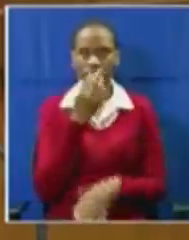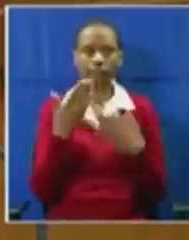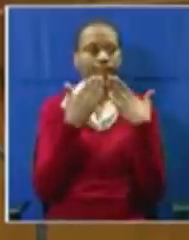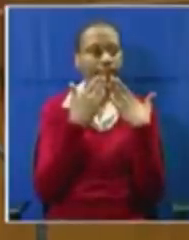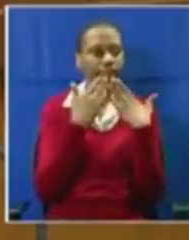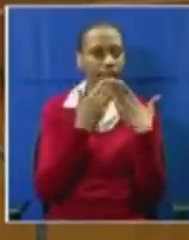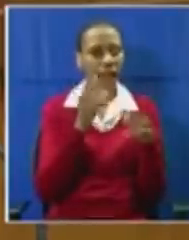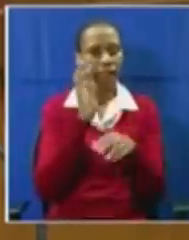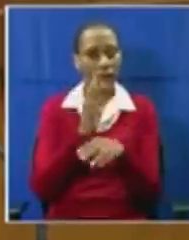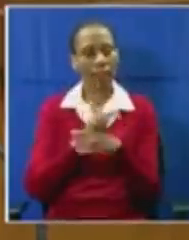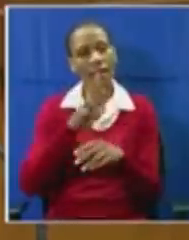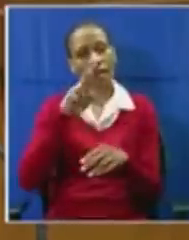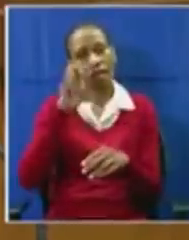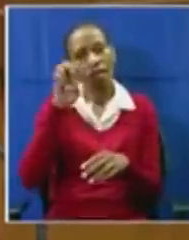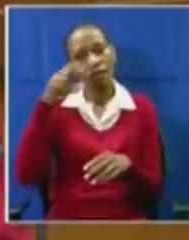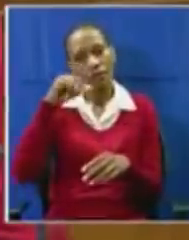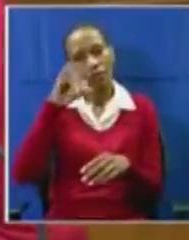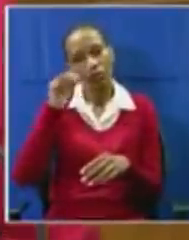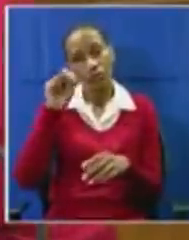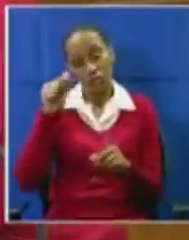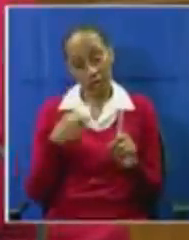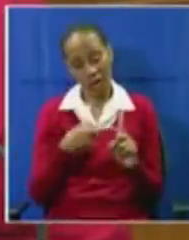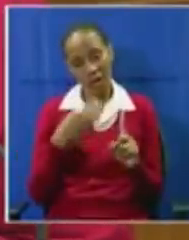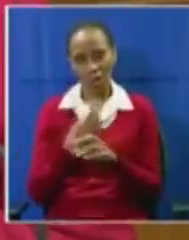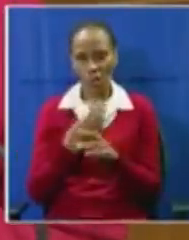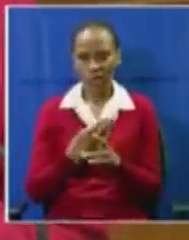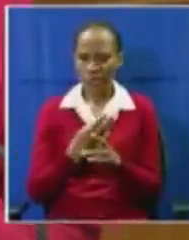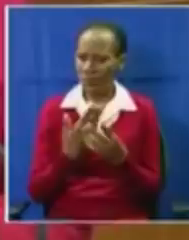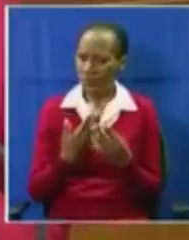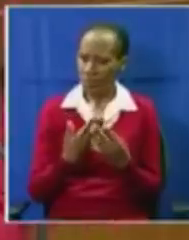Ma'am Regina for the treatment that she's afforded us.